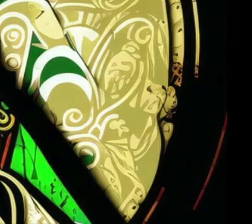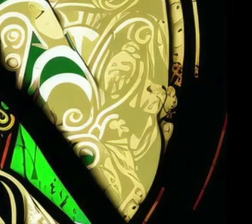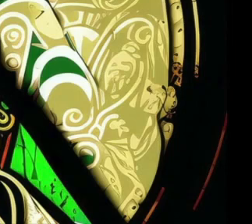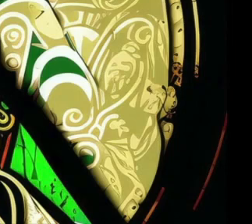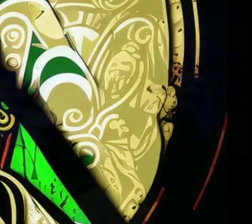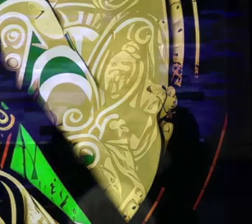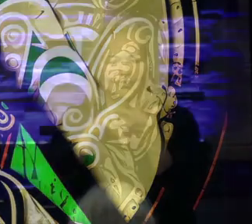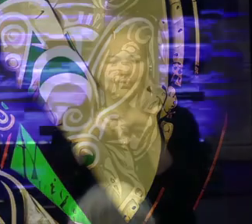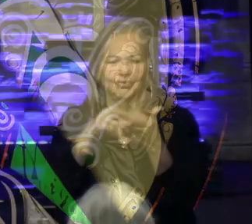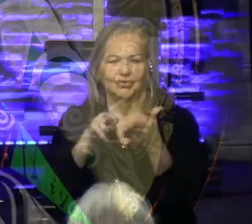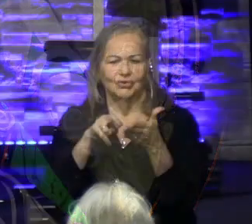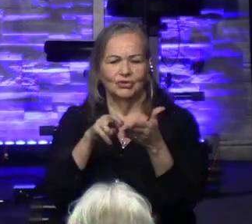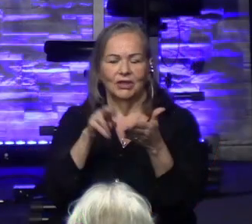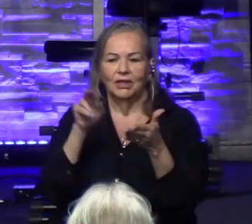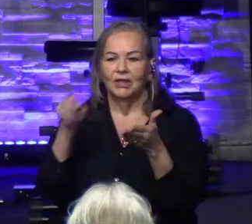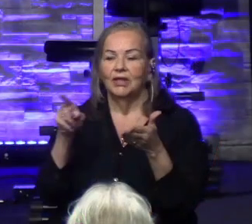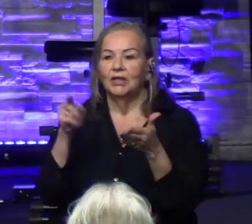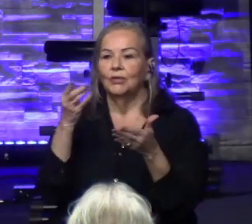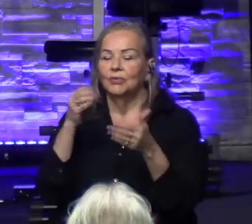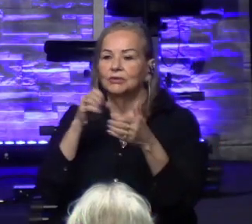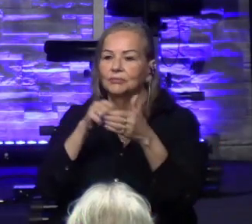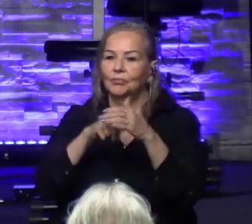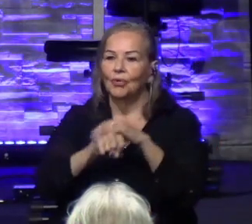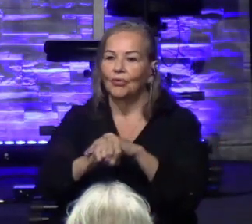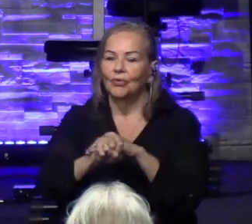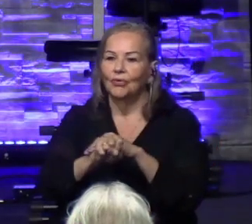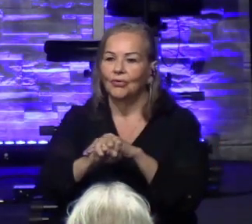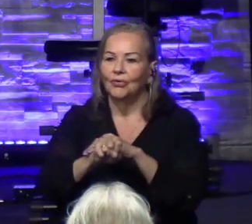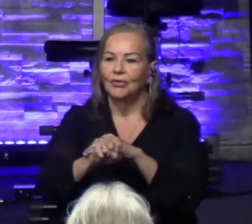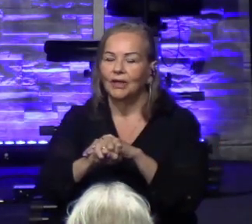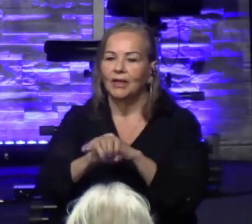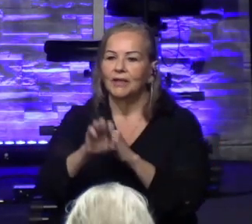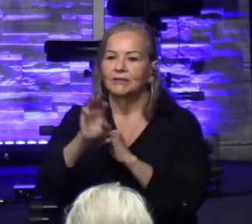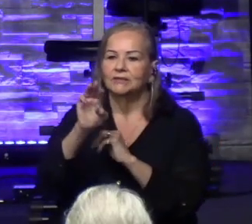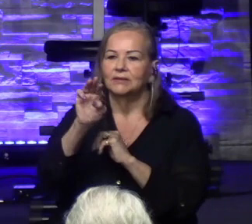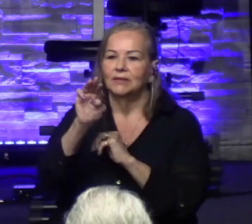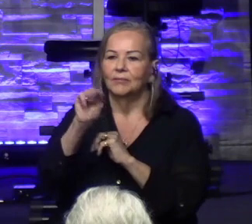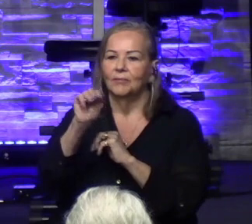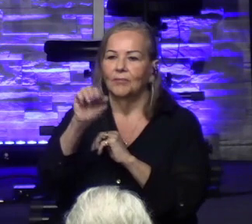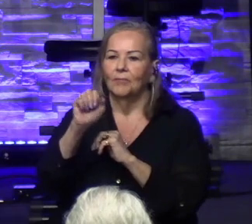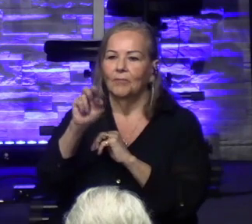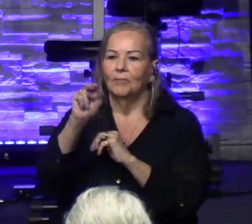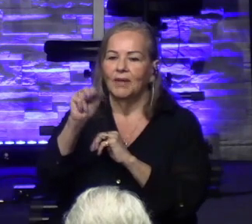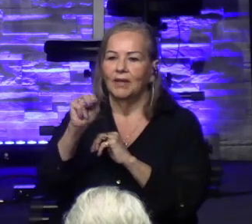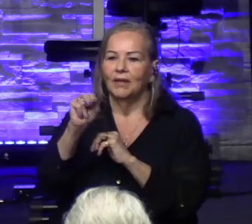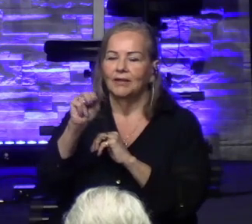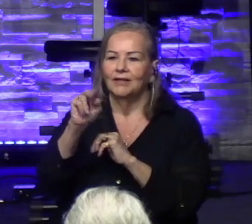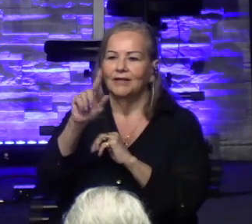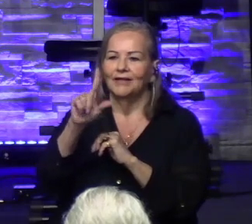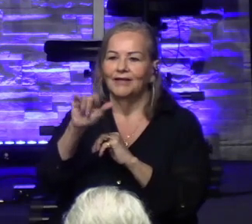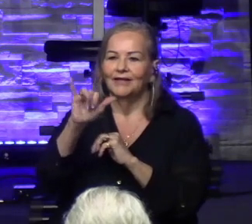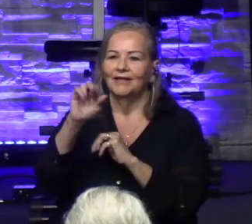know that he was born as Maywin Suckett. St. would you like to have a last name and I suck it?